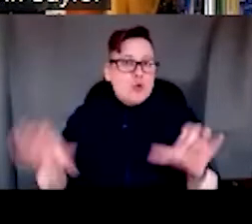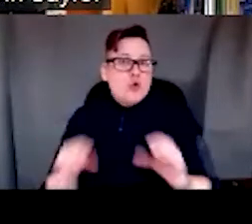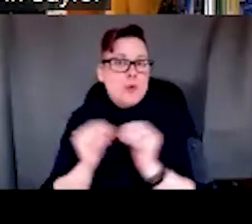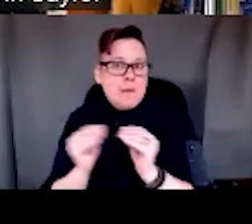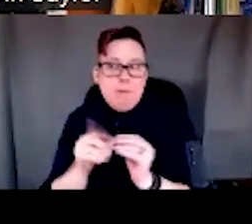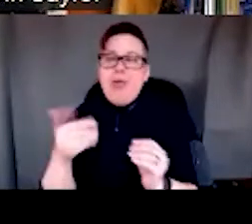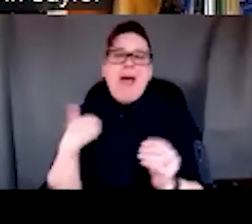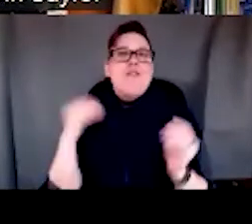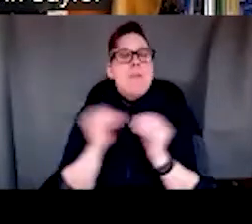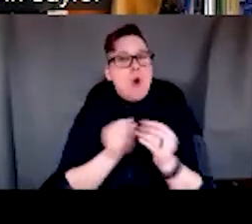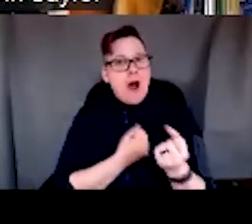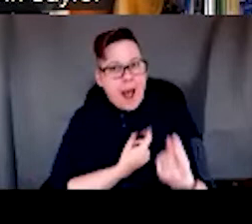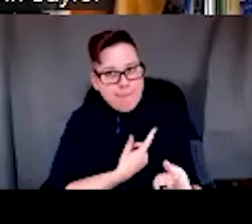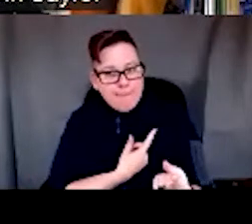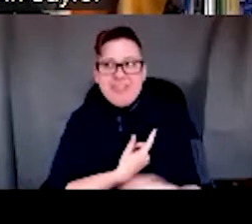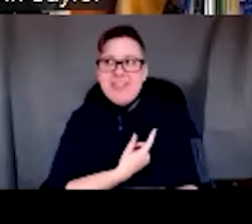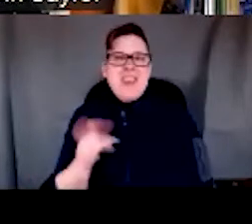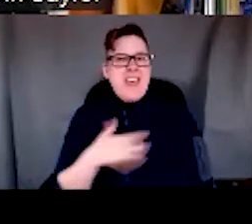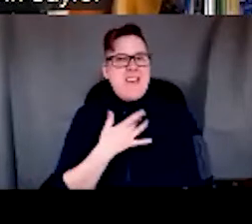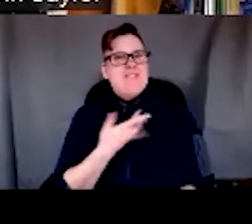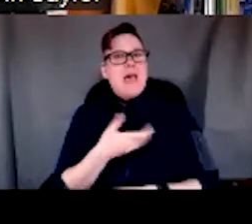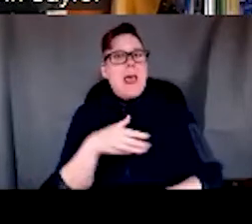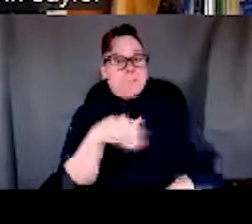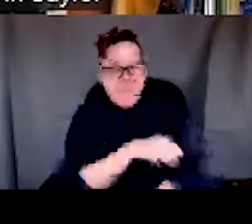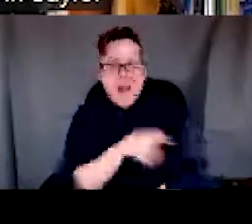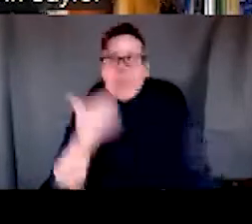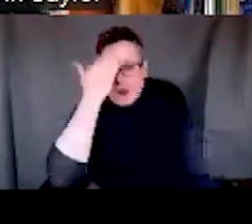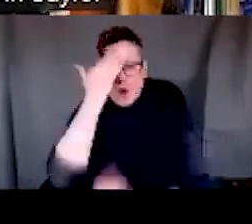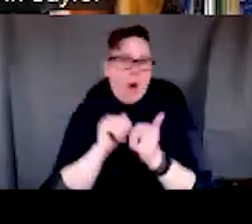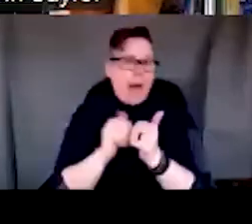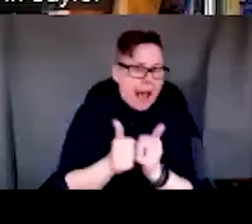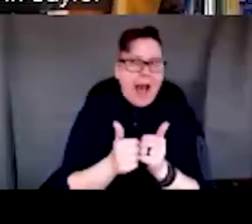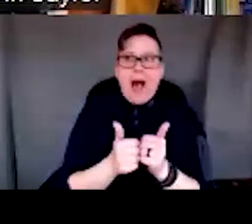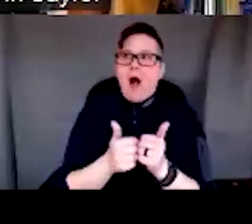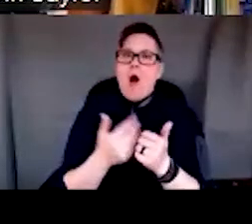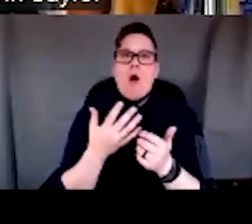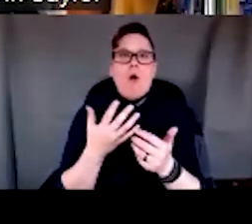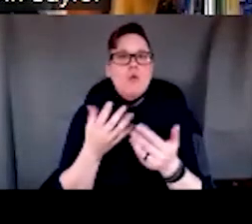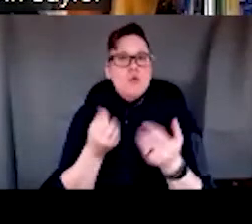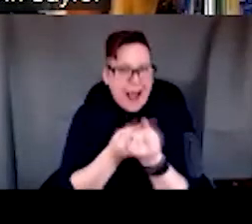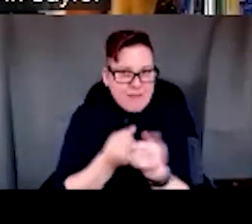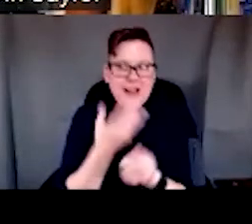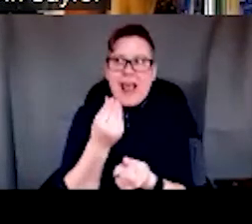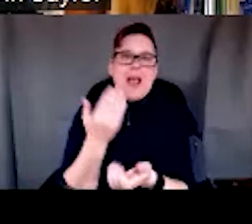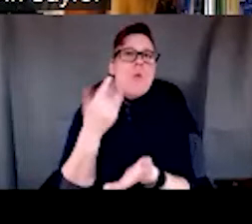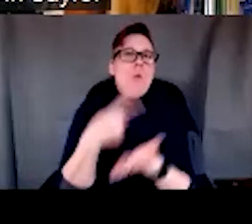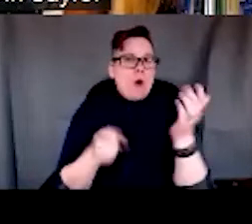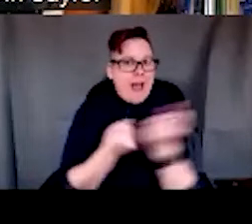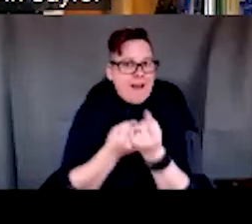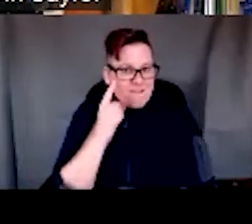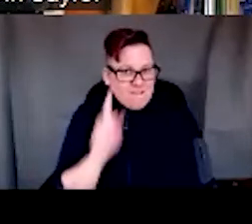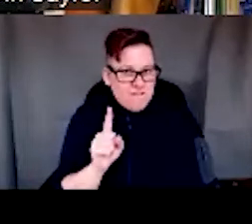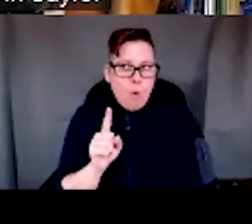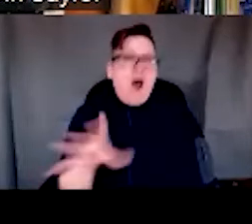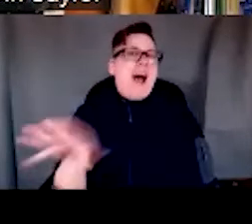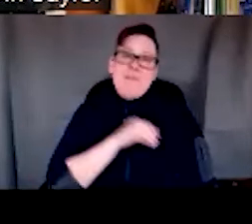much more empathy and feeling empowered to know how and what to advocate for. However, so I'll